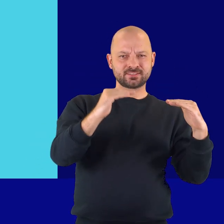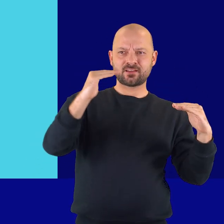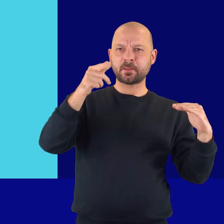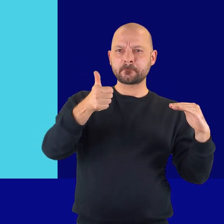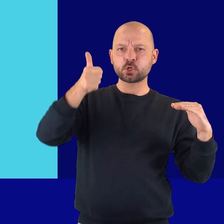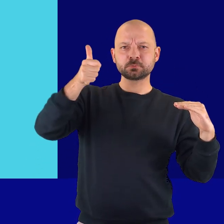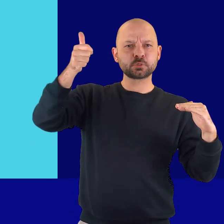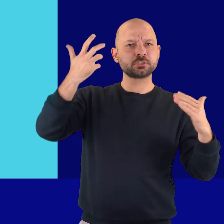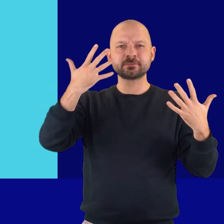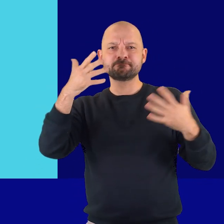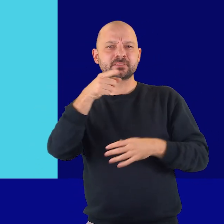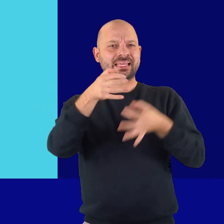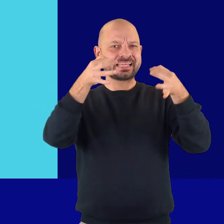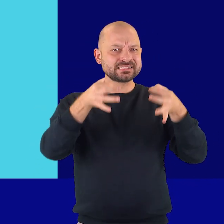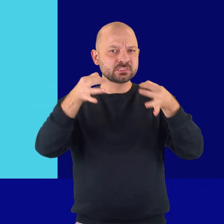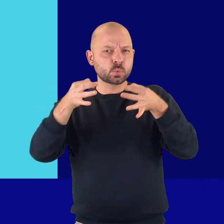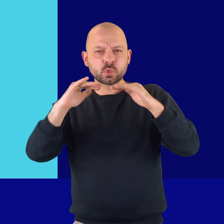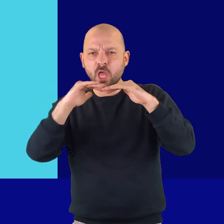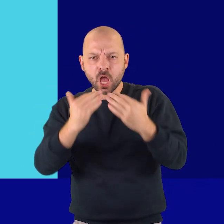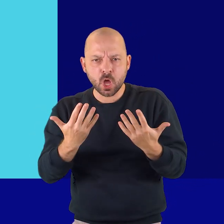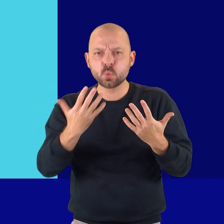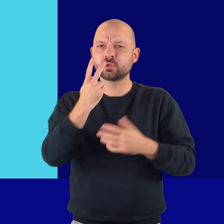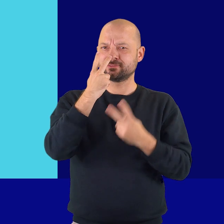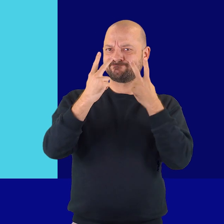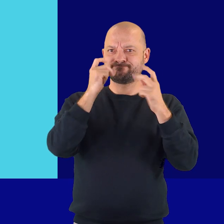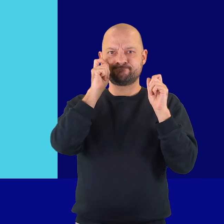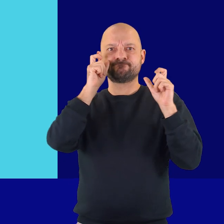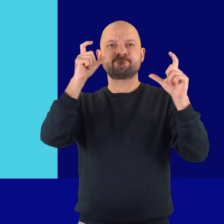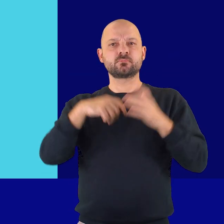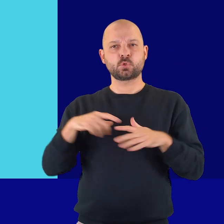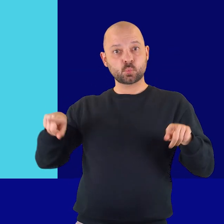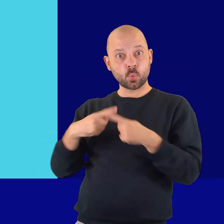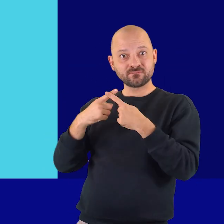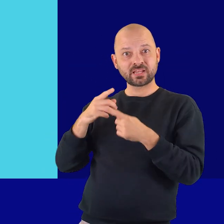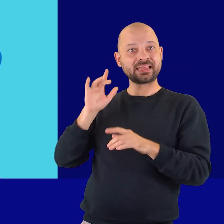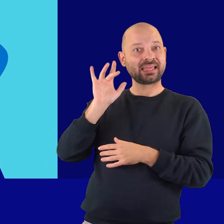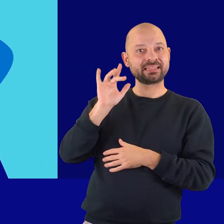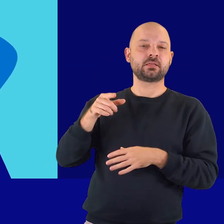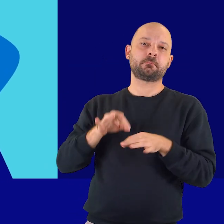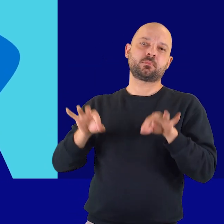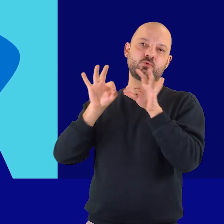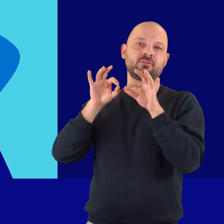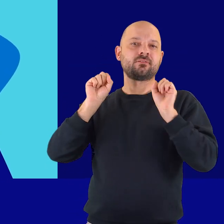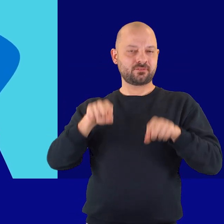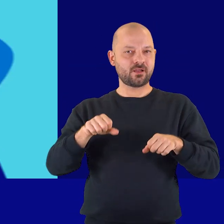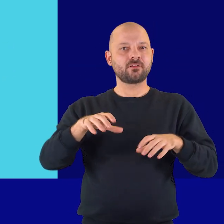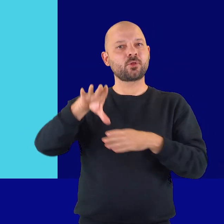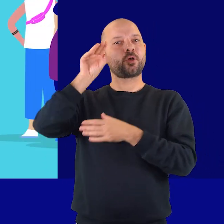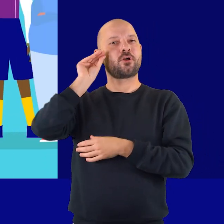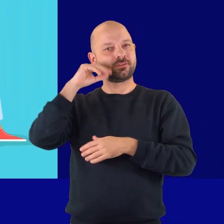in a transparent manner. Conflicts and criticism are moments in which we can rise above ourselves.